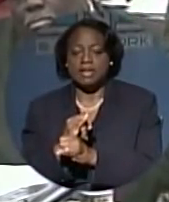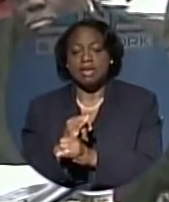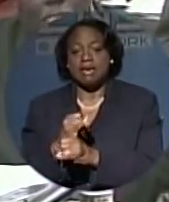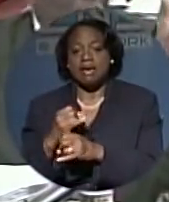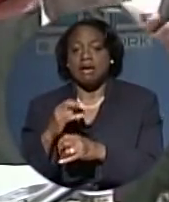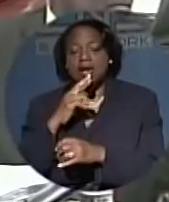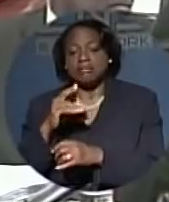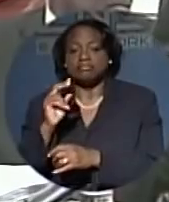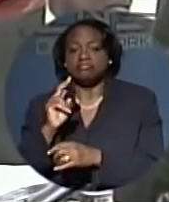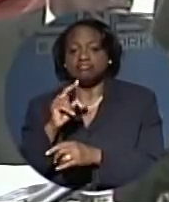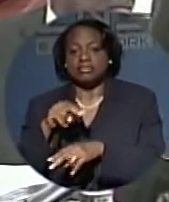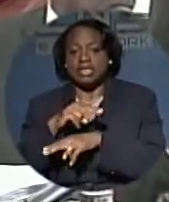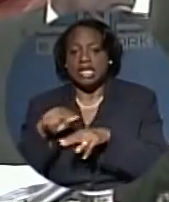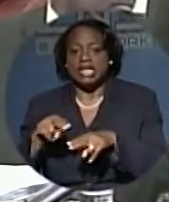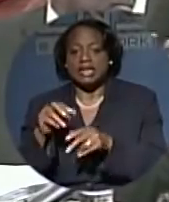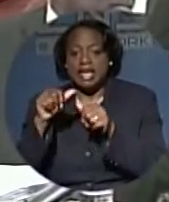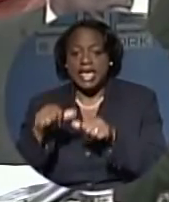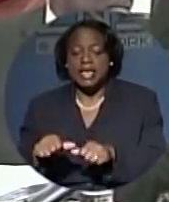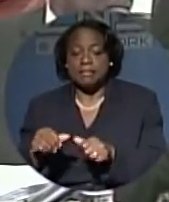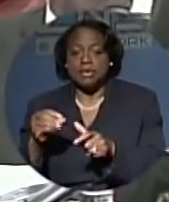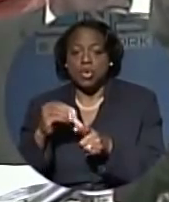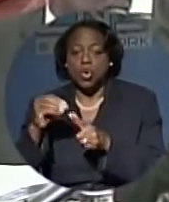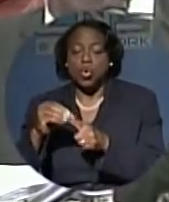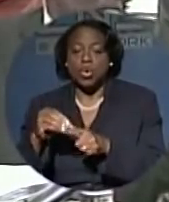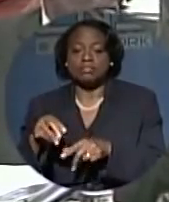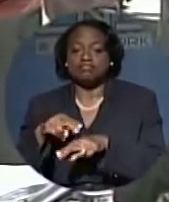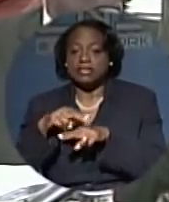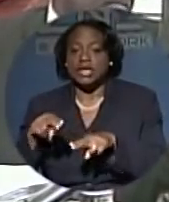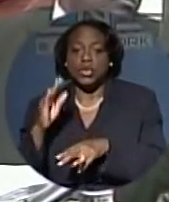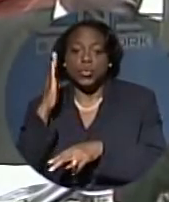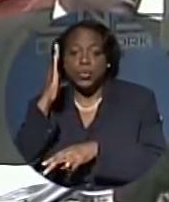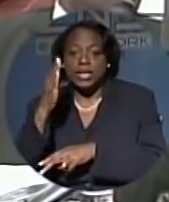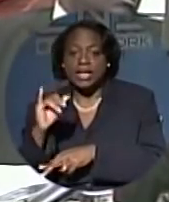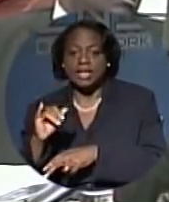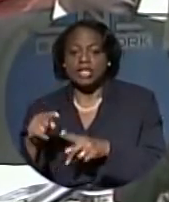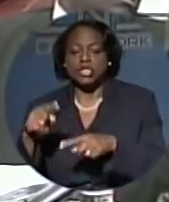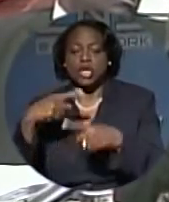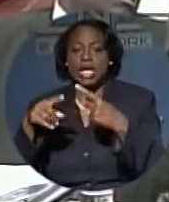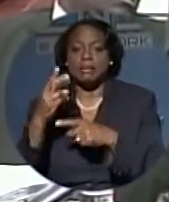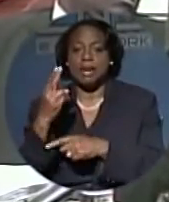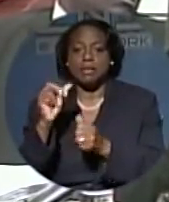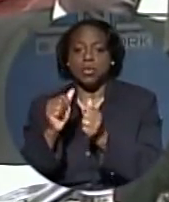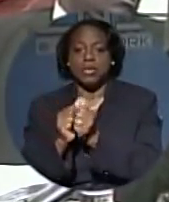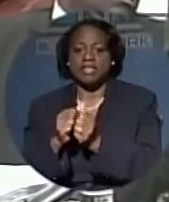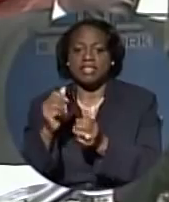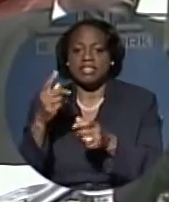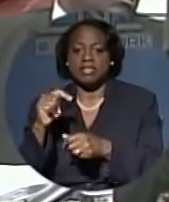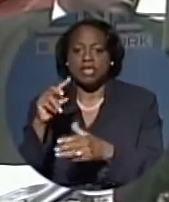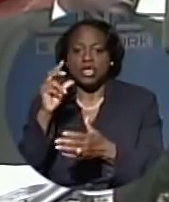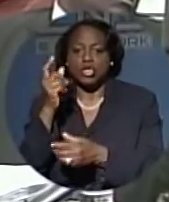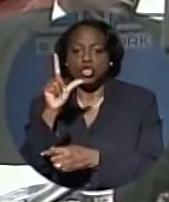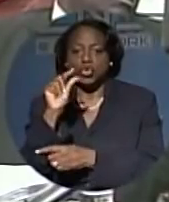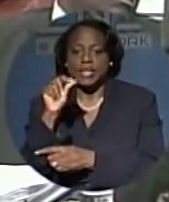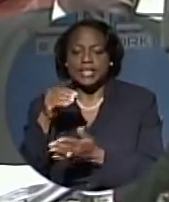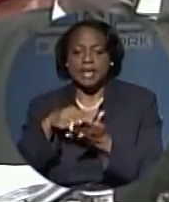or unwilling and or both to come up with the 200 million dollars.